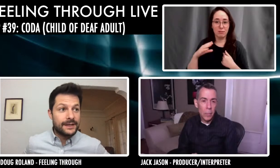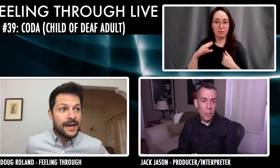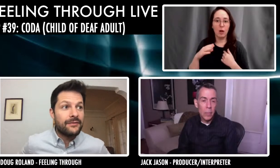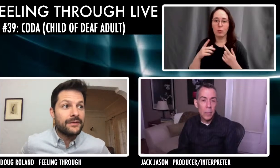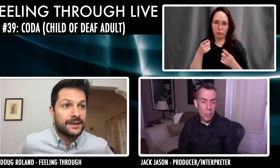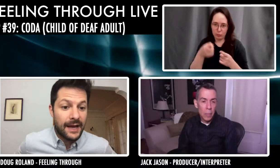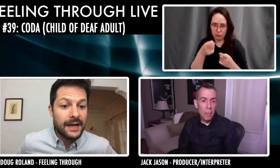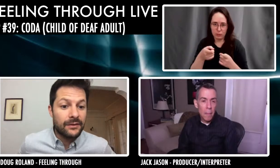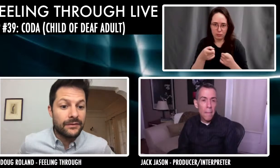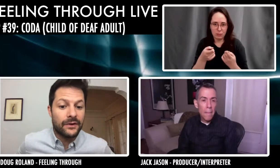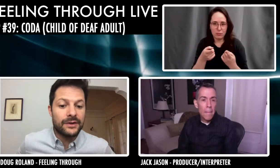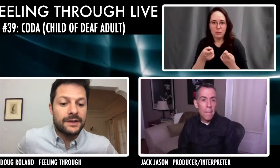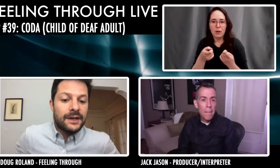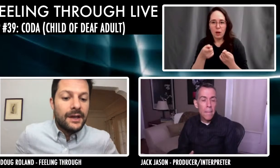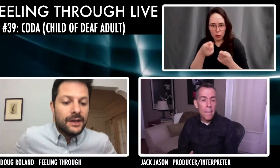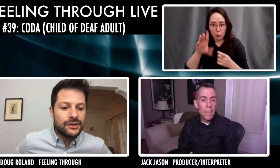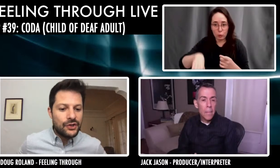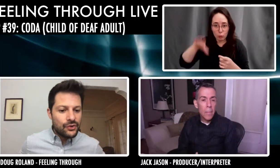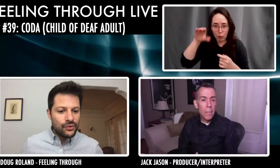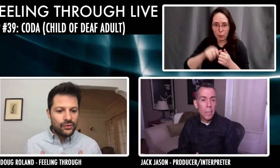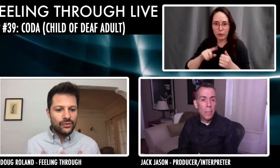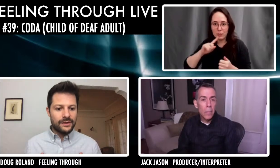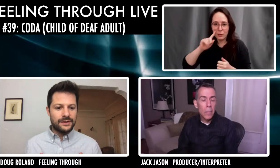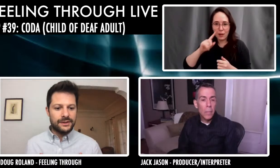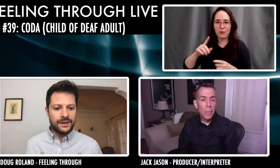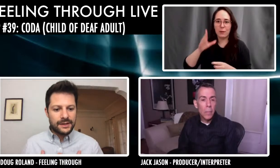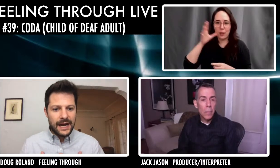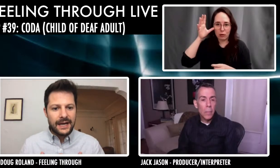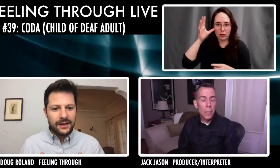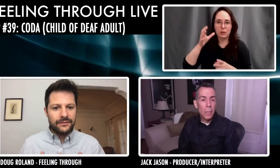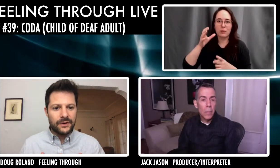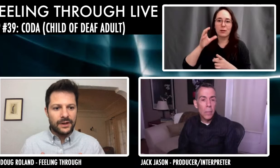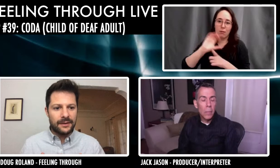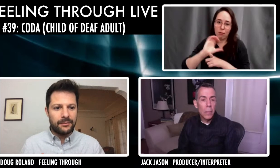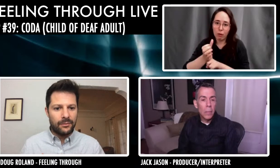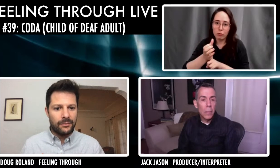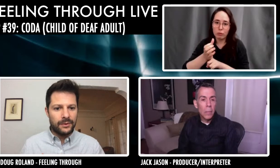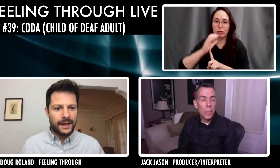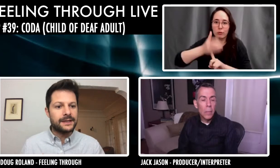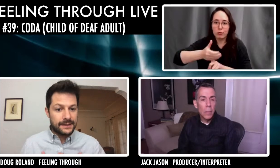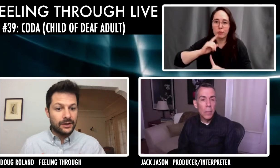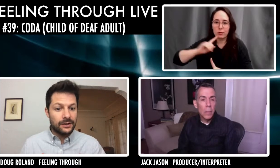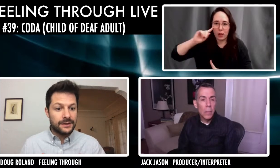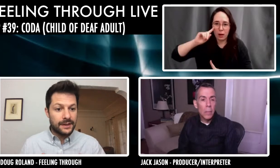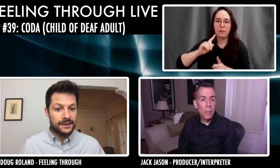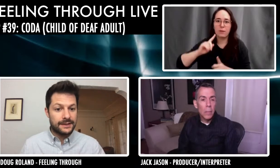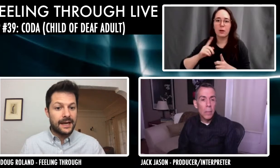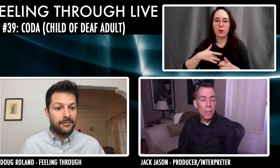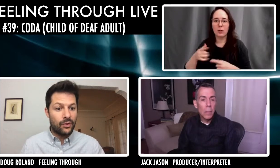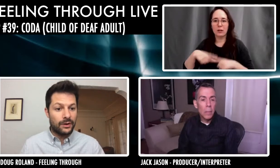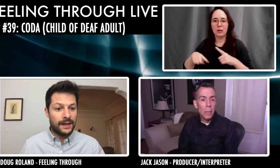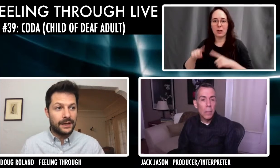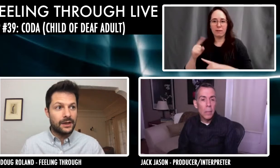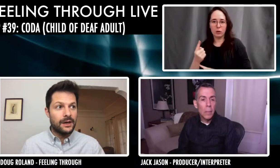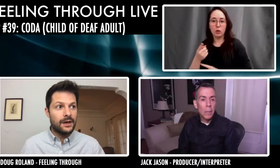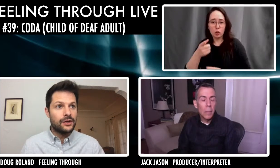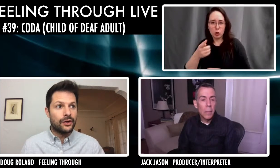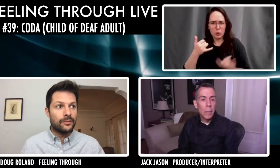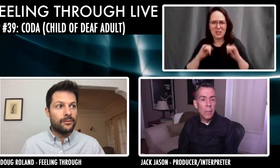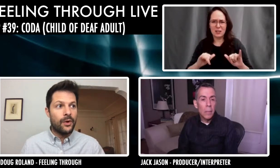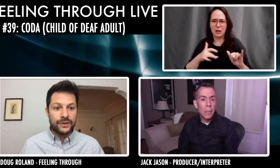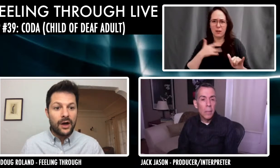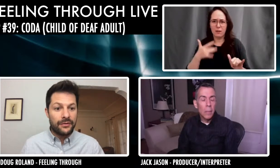culturally deaf and signing first, do you, does signing feel like, like still to this day, more like